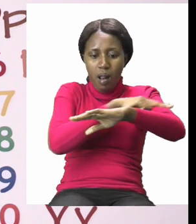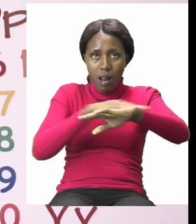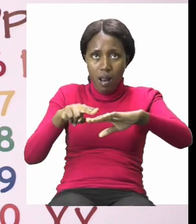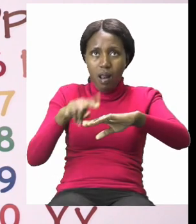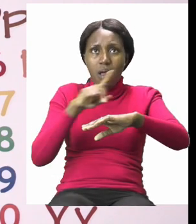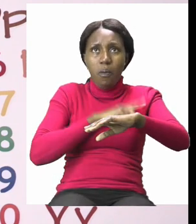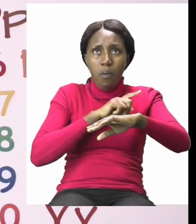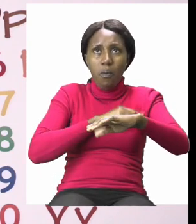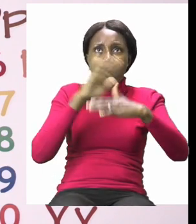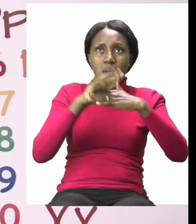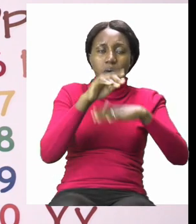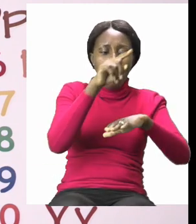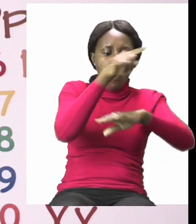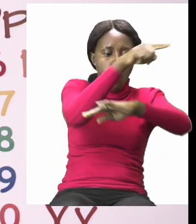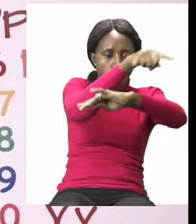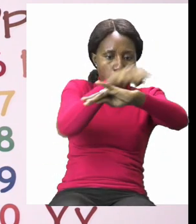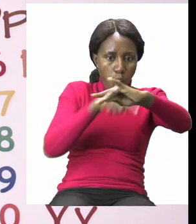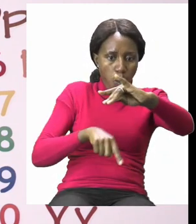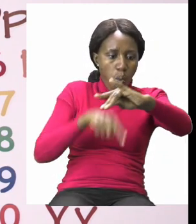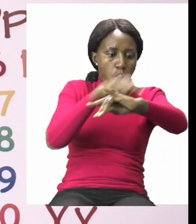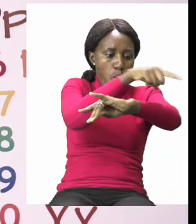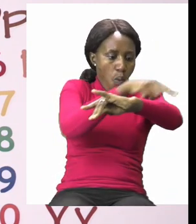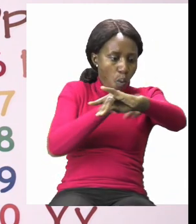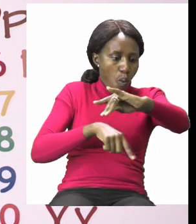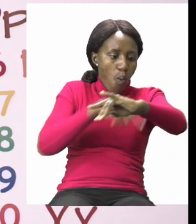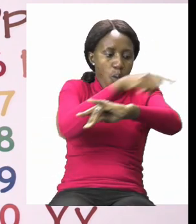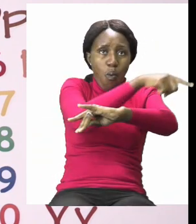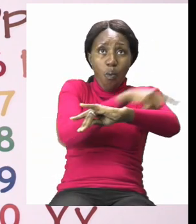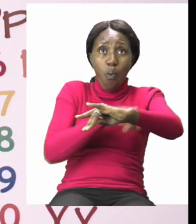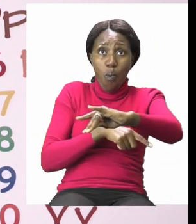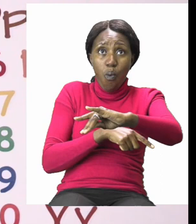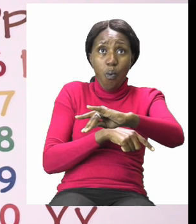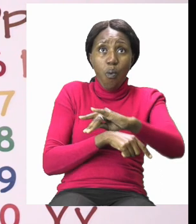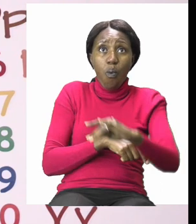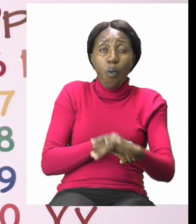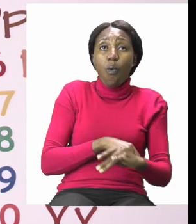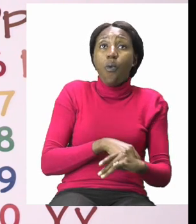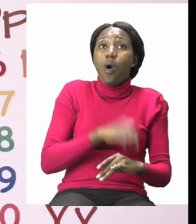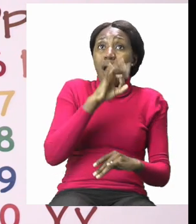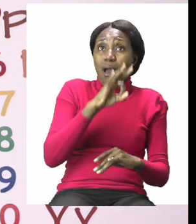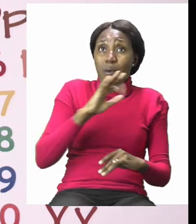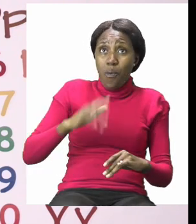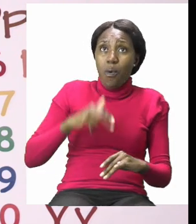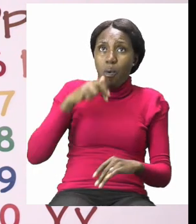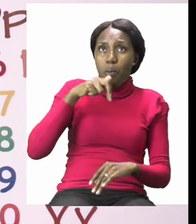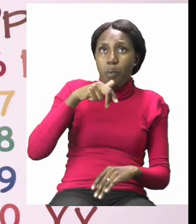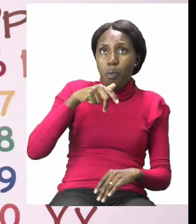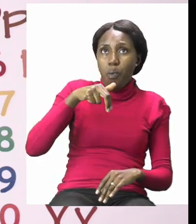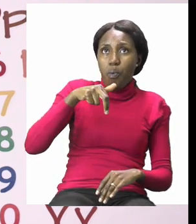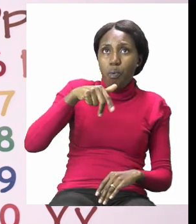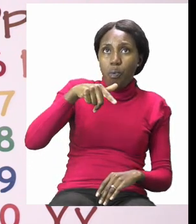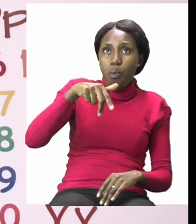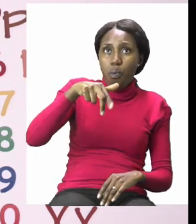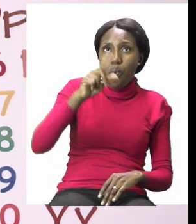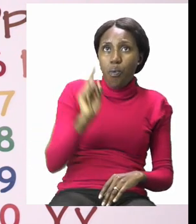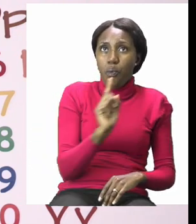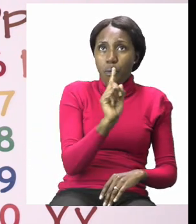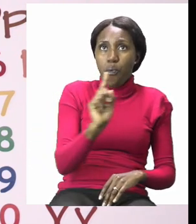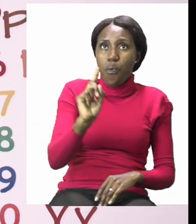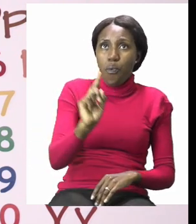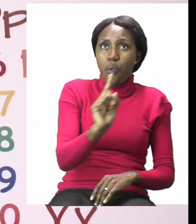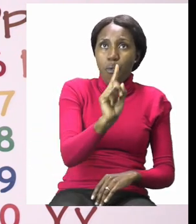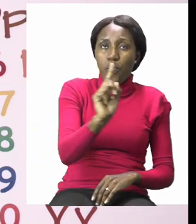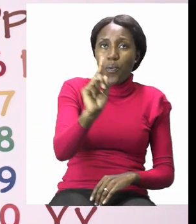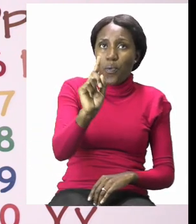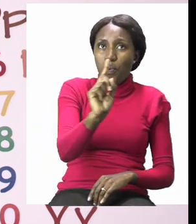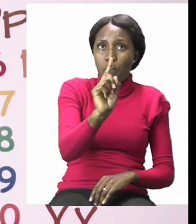across the road. And anyone who wants to go from one side of the road to the other side of the road